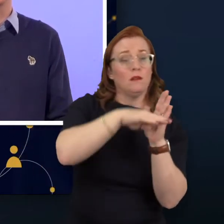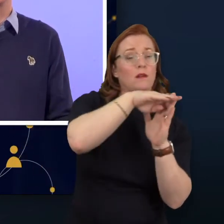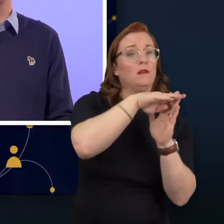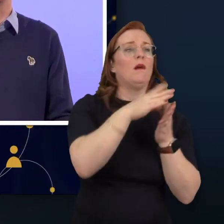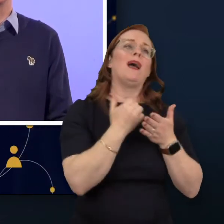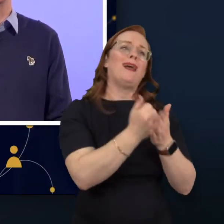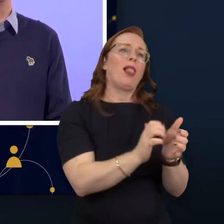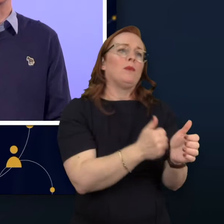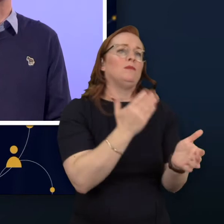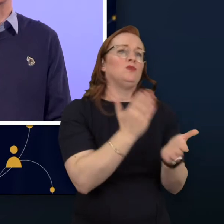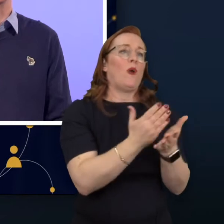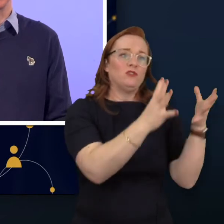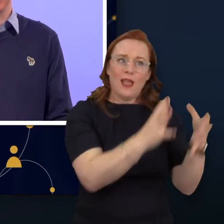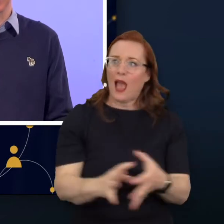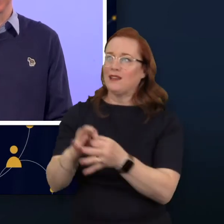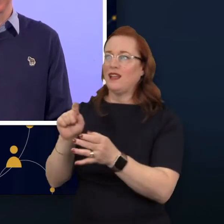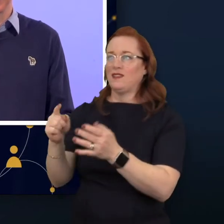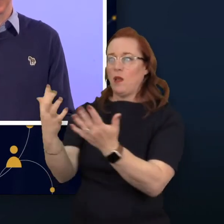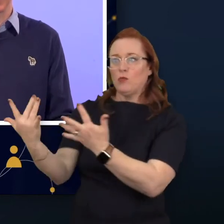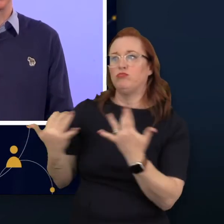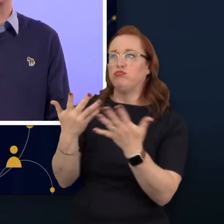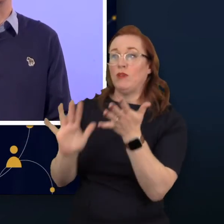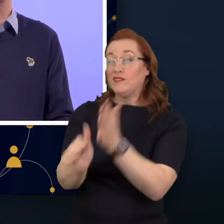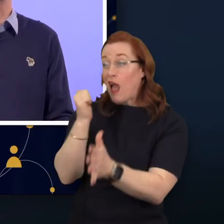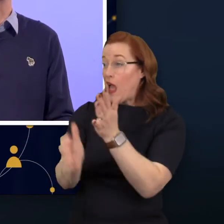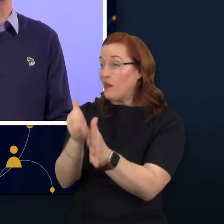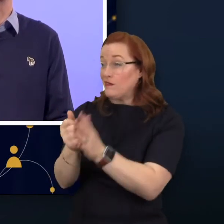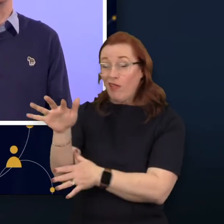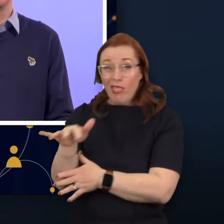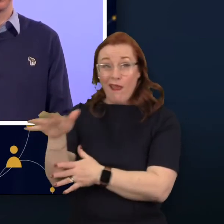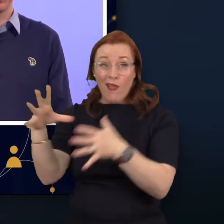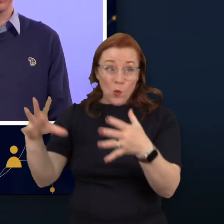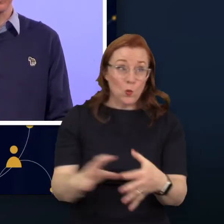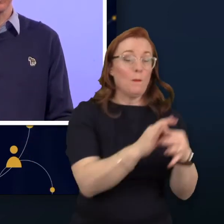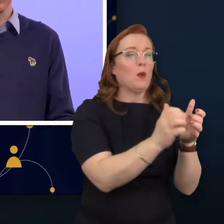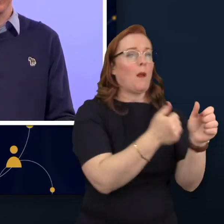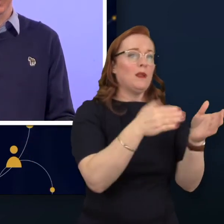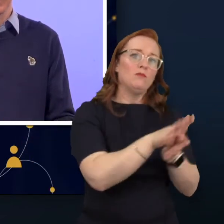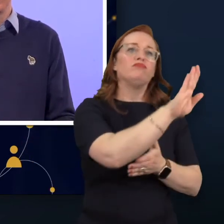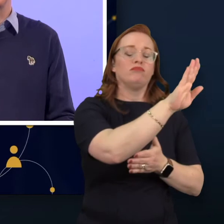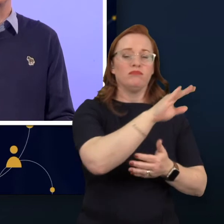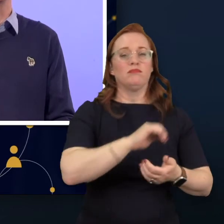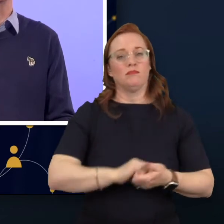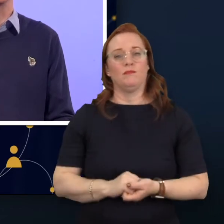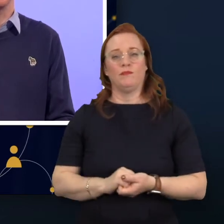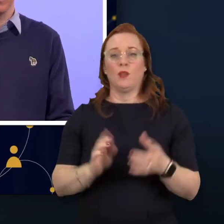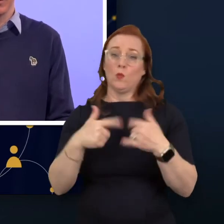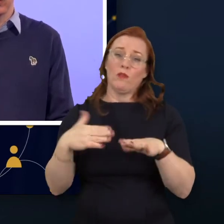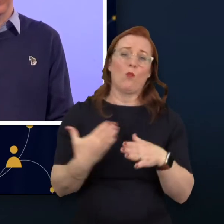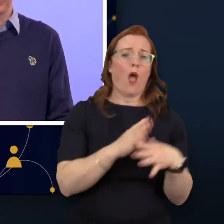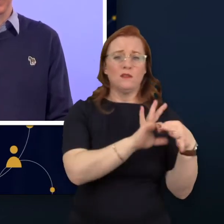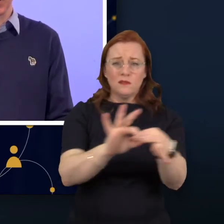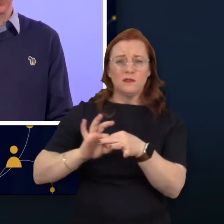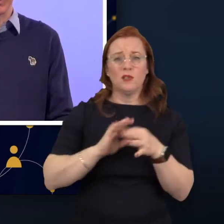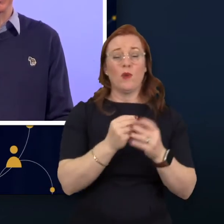to access untapped talent that can help them be more successful. We've worked together